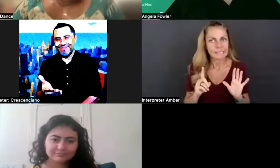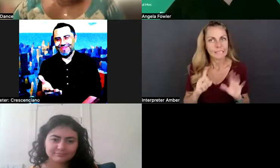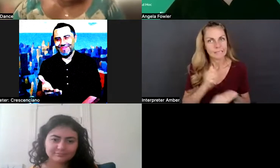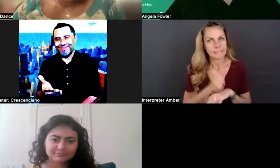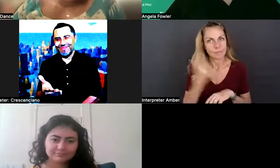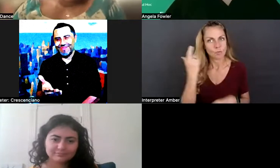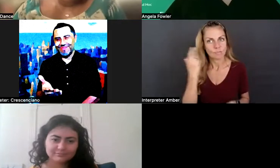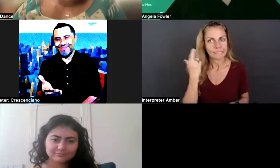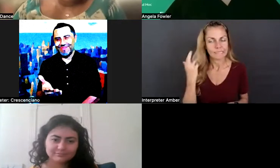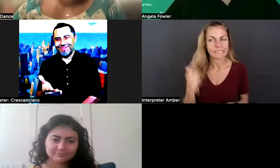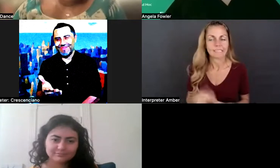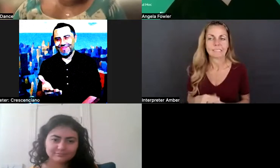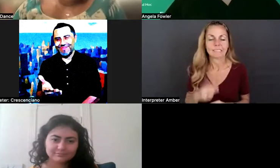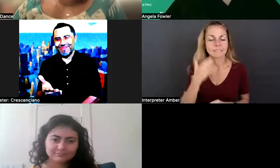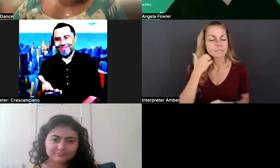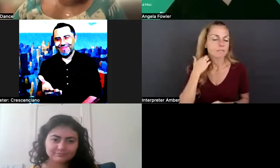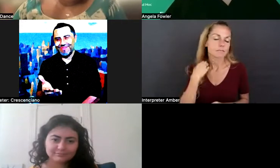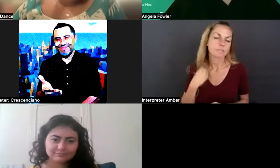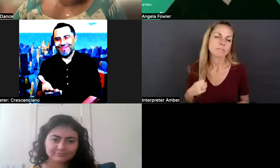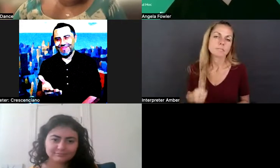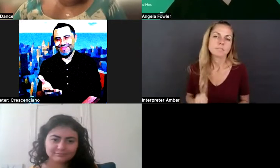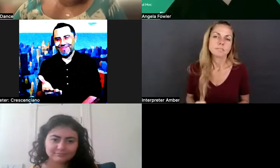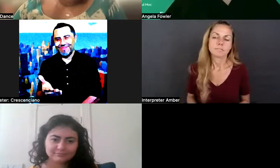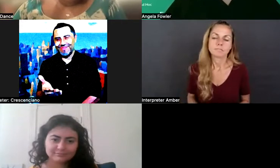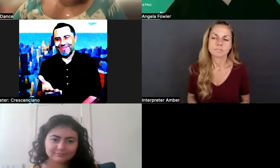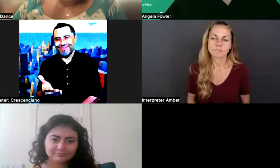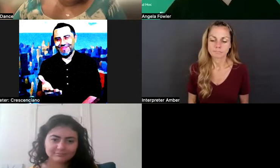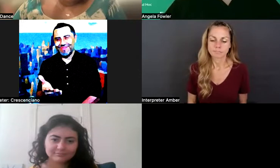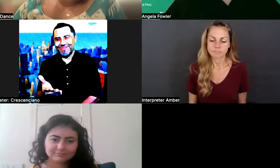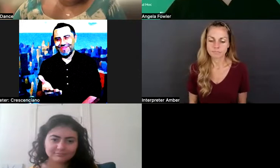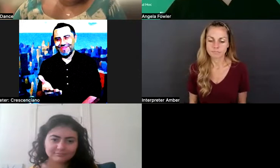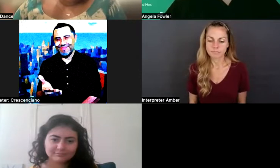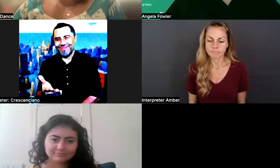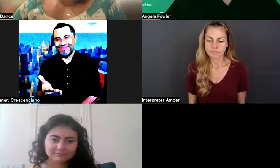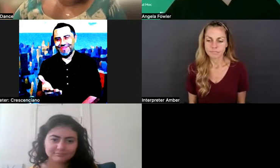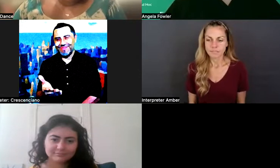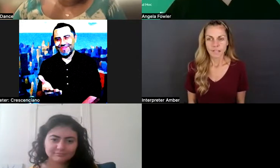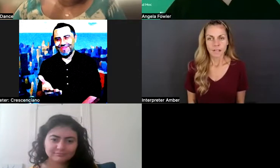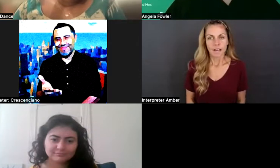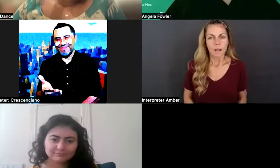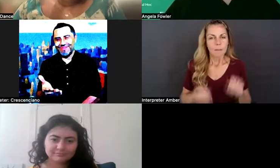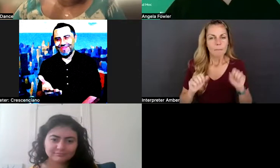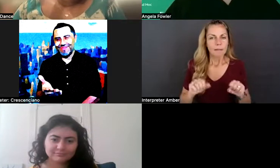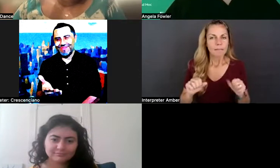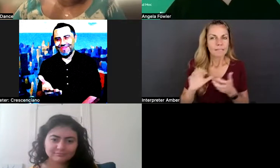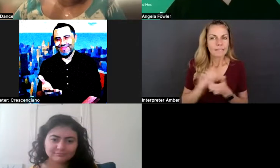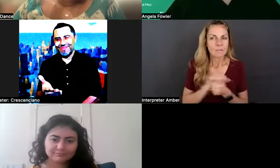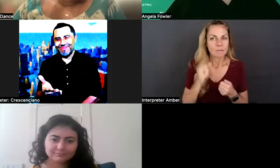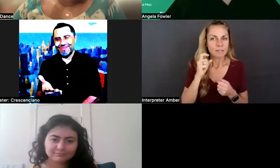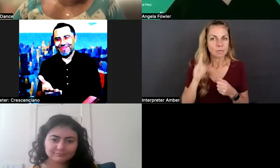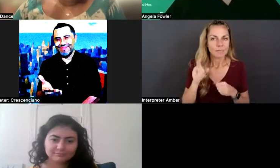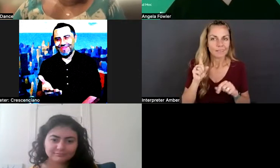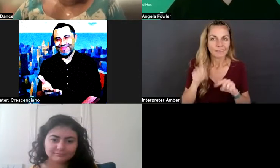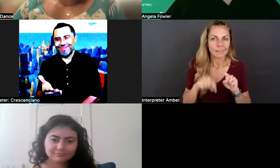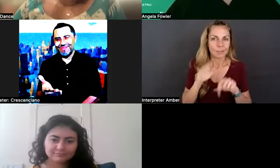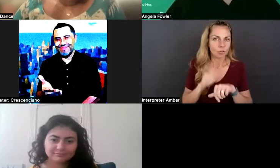purpose and, and it's potentially damaging because you're not able then to call out an employer, especially